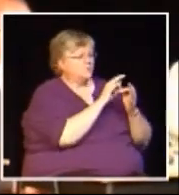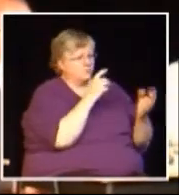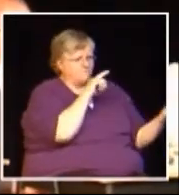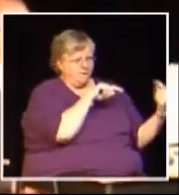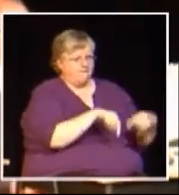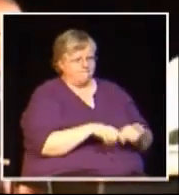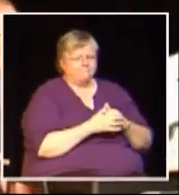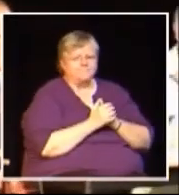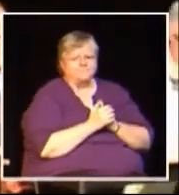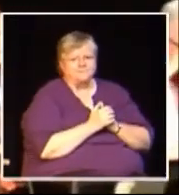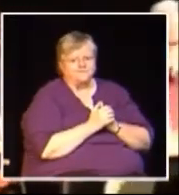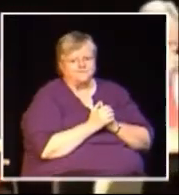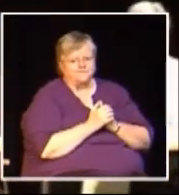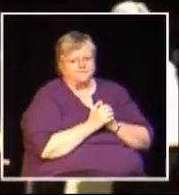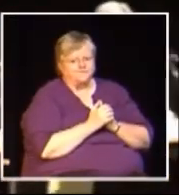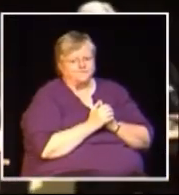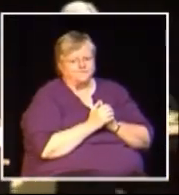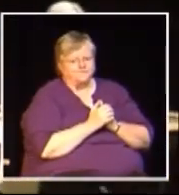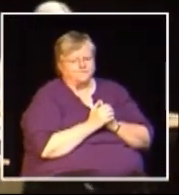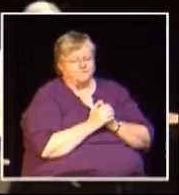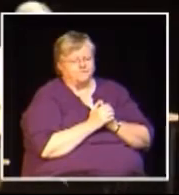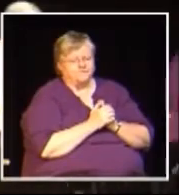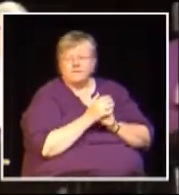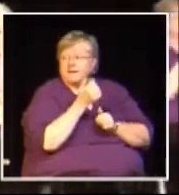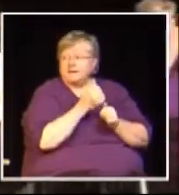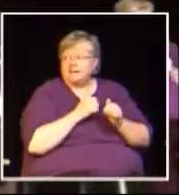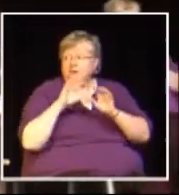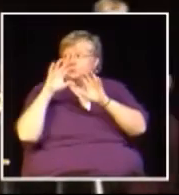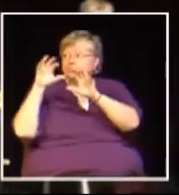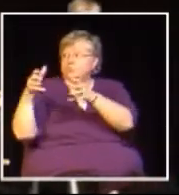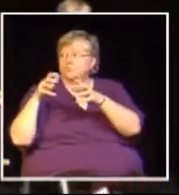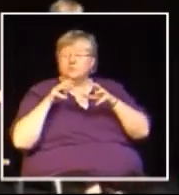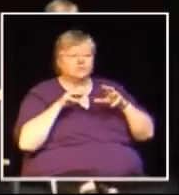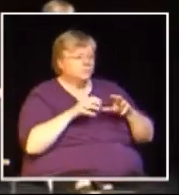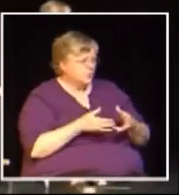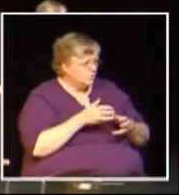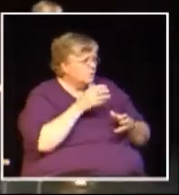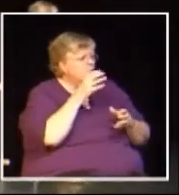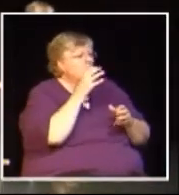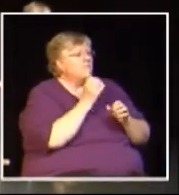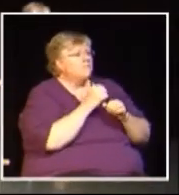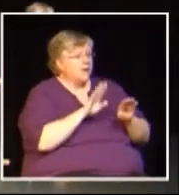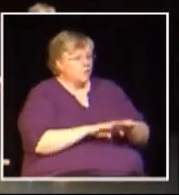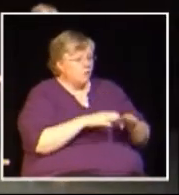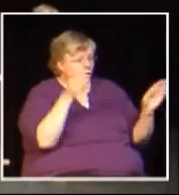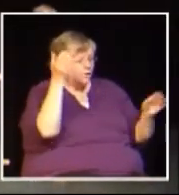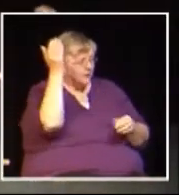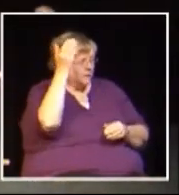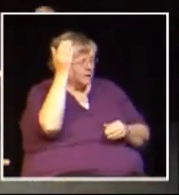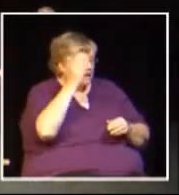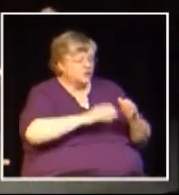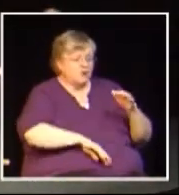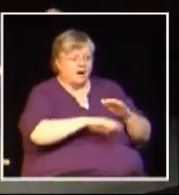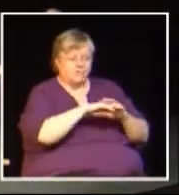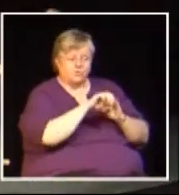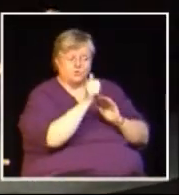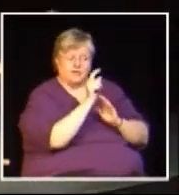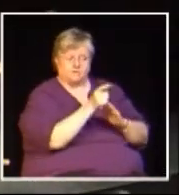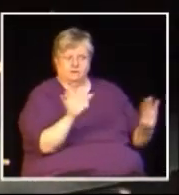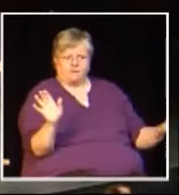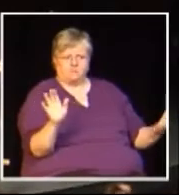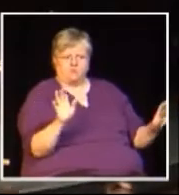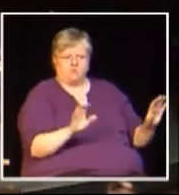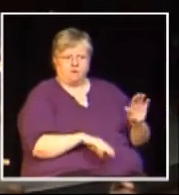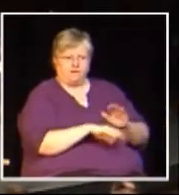folks, language people for deaf audience members and for those who are watching us online.